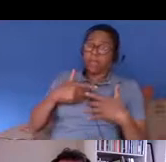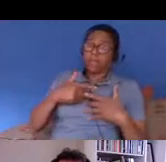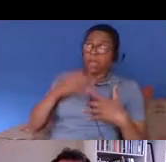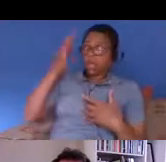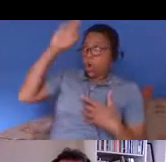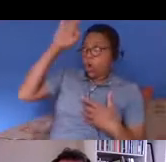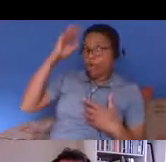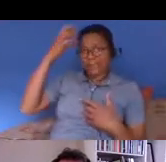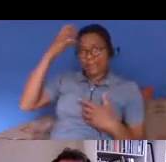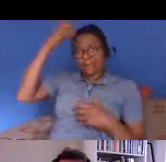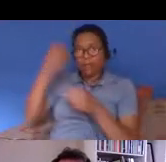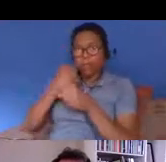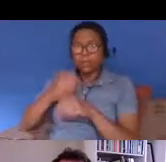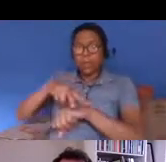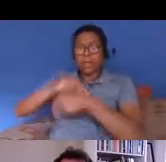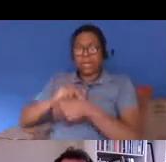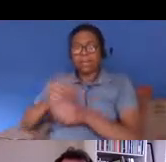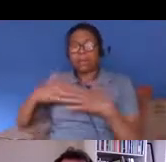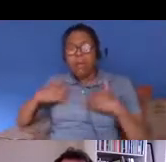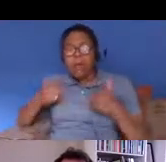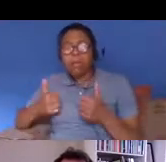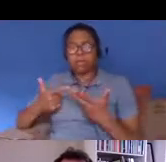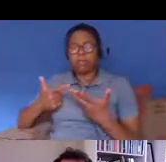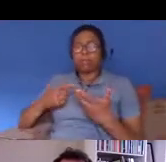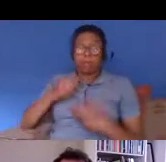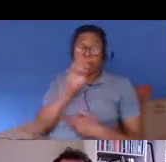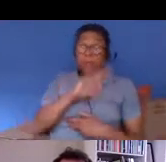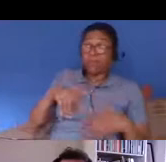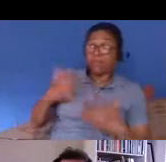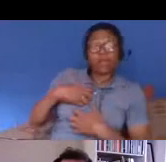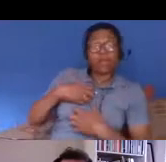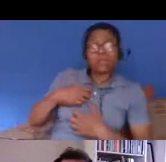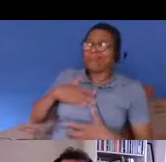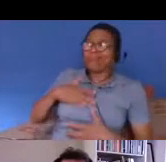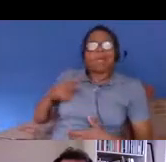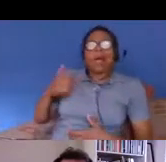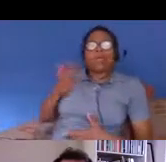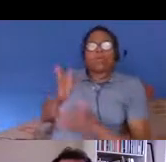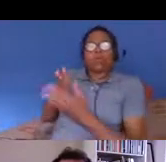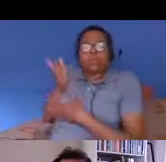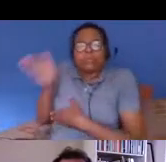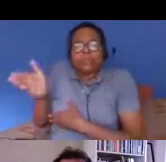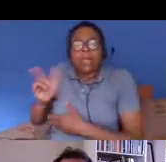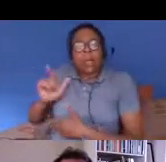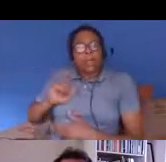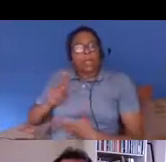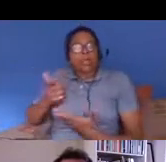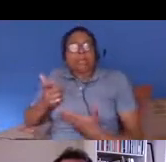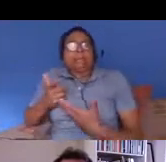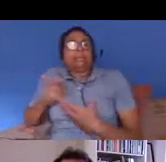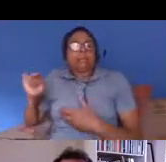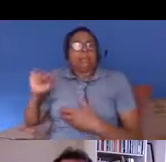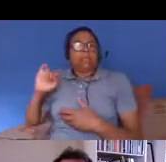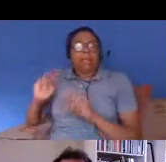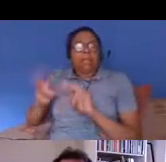i talked about earlier i touched on this and that includes health professionals and hospitals because um migrants know that if